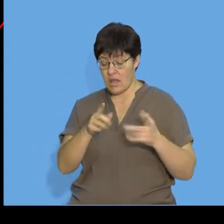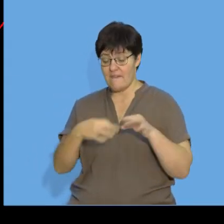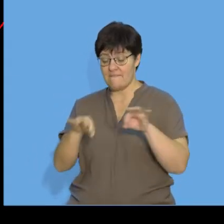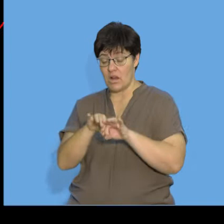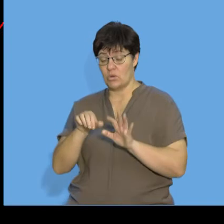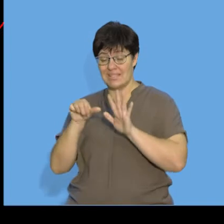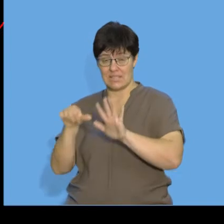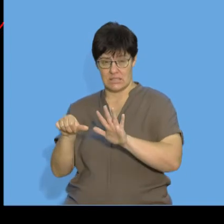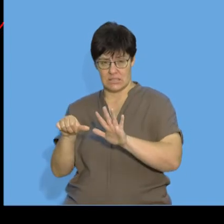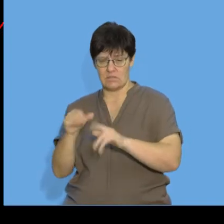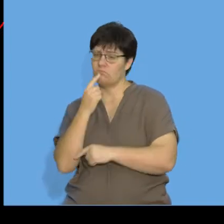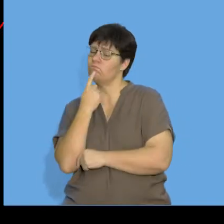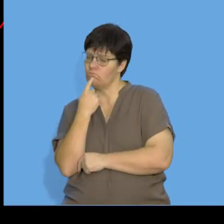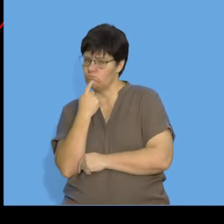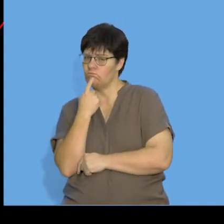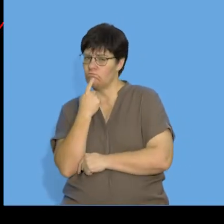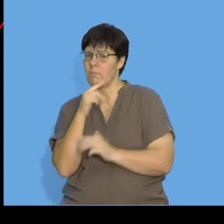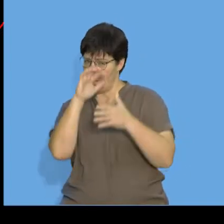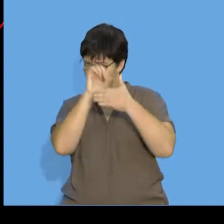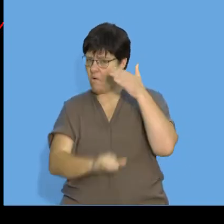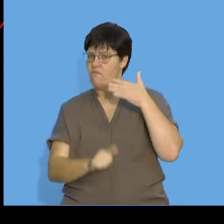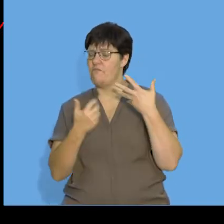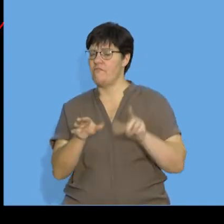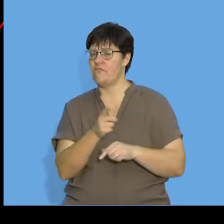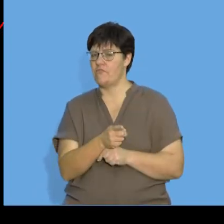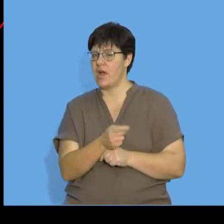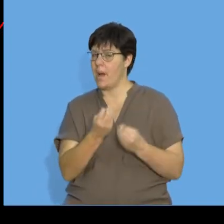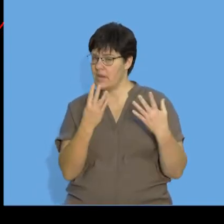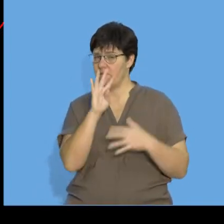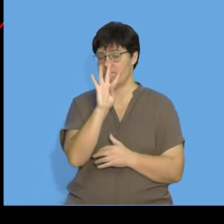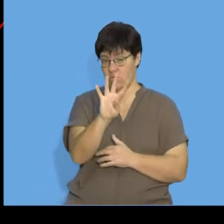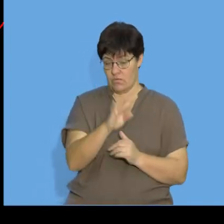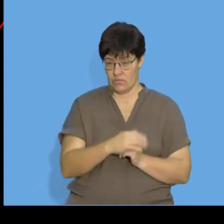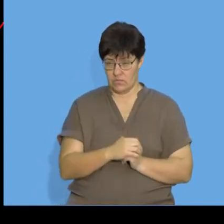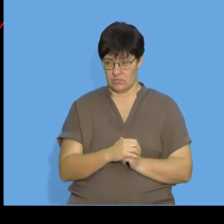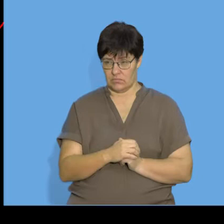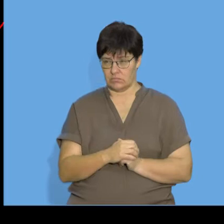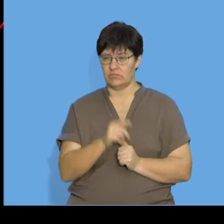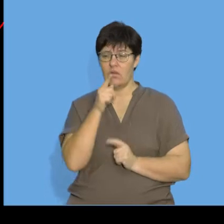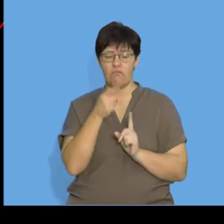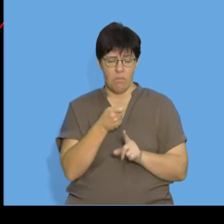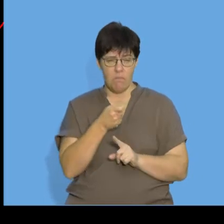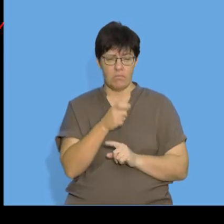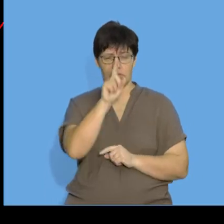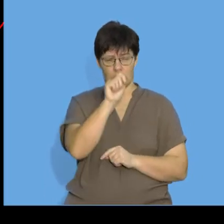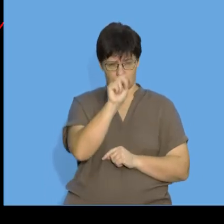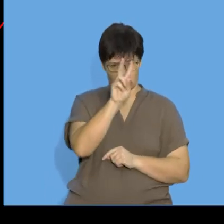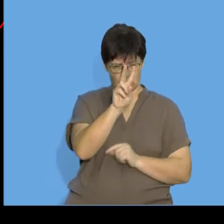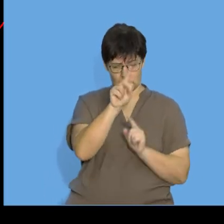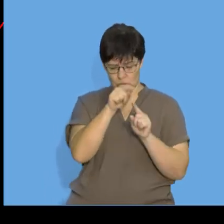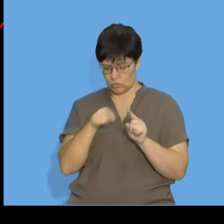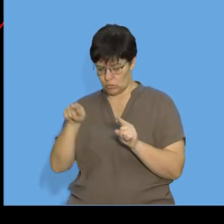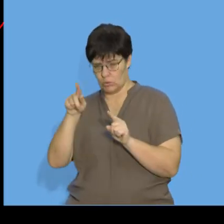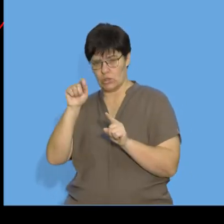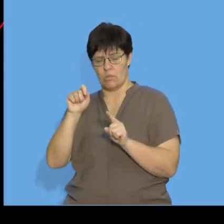of six, we can see that we subtracted four. Then, going from term two to